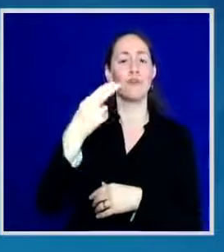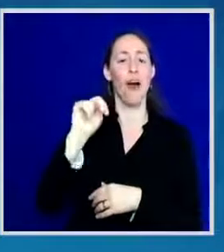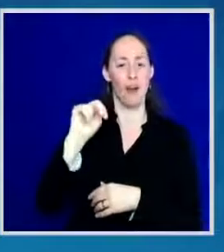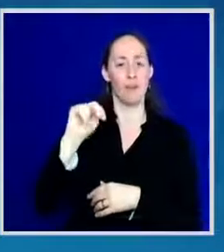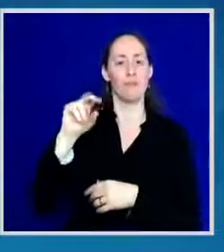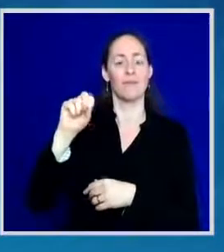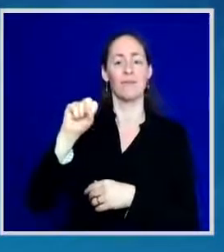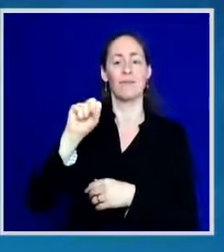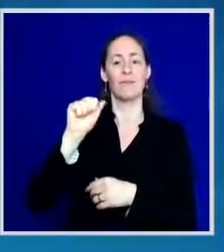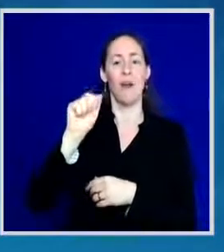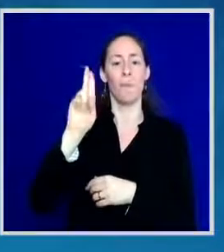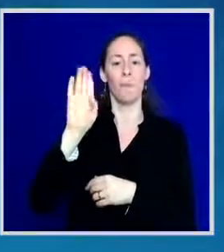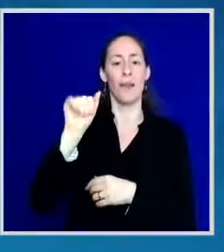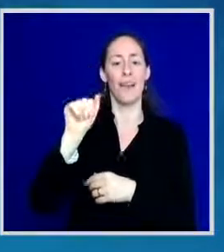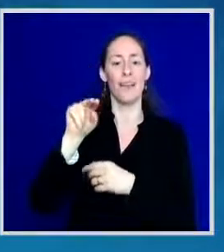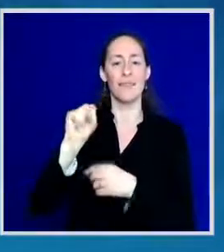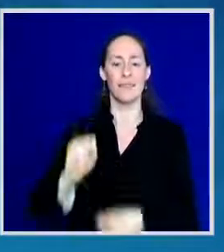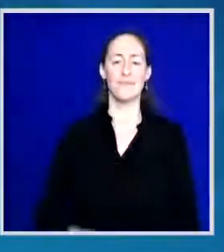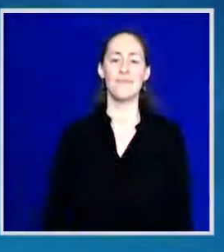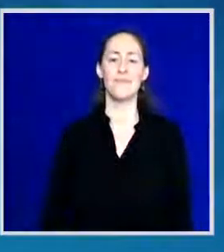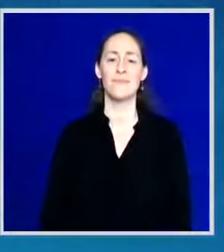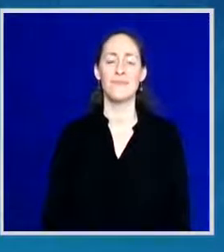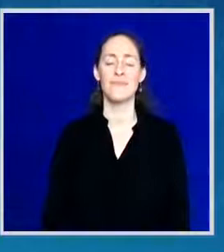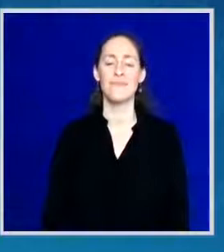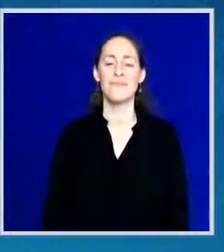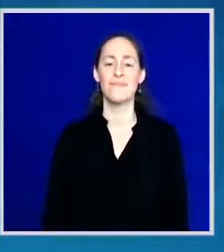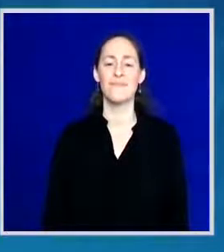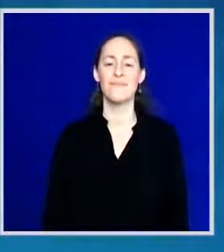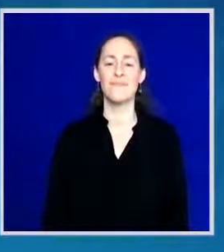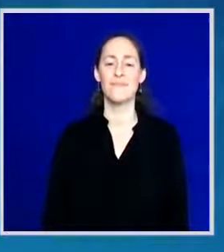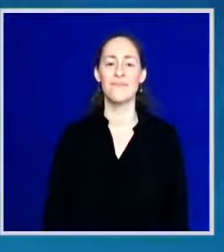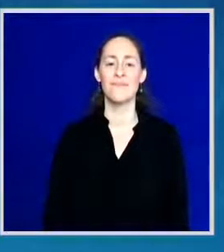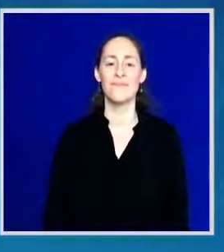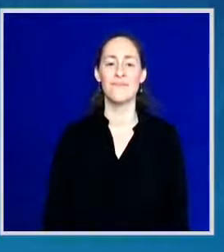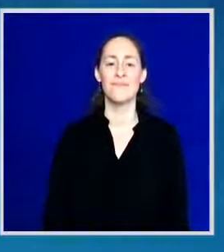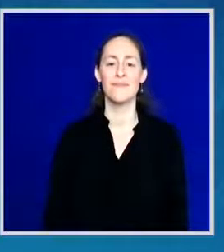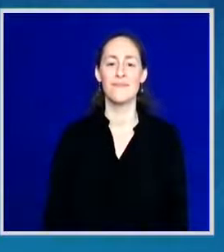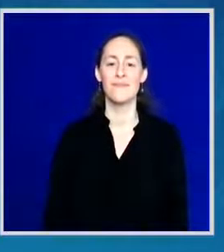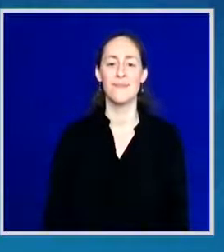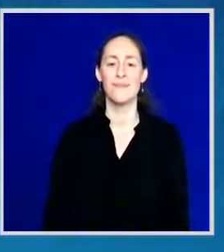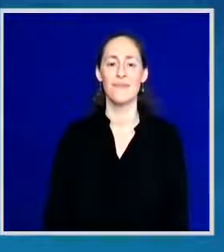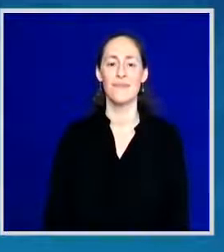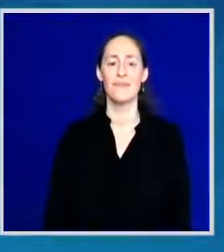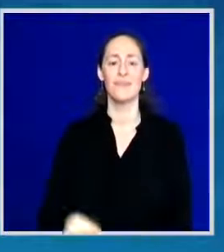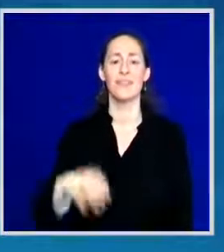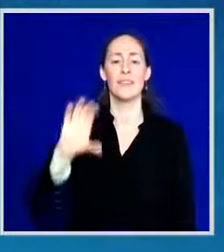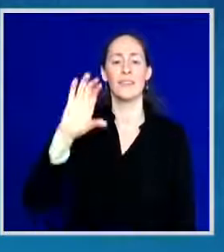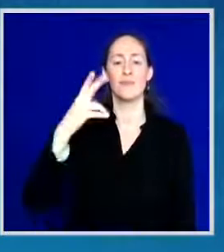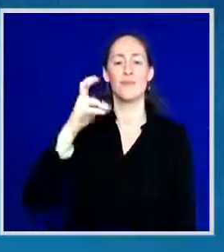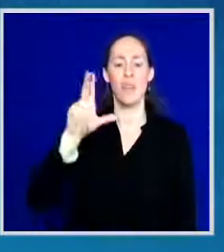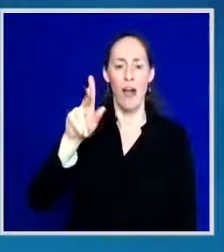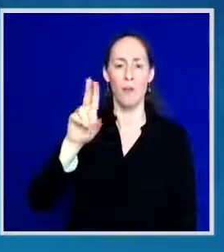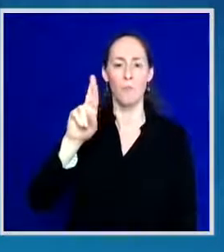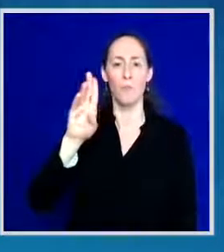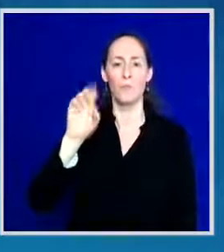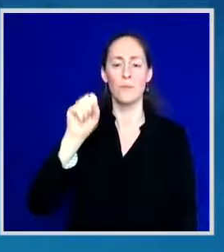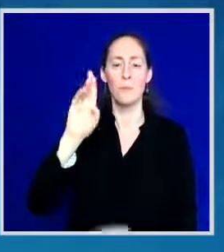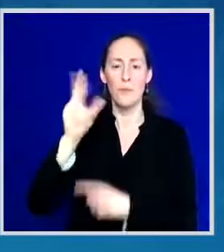Dutch Ruppersberger of course represents this great city of Baltimore and all of them together with most of the Maryland